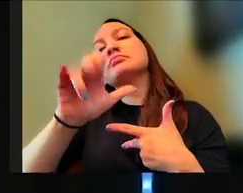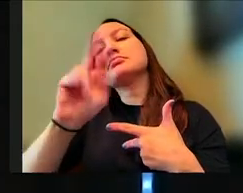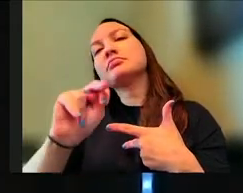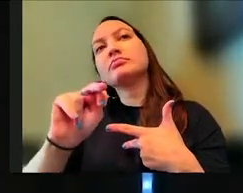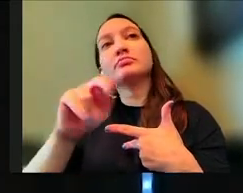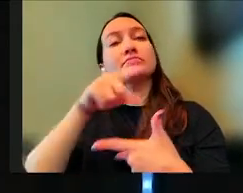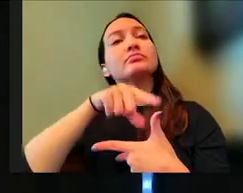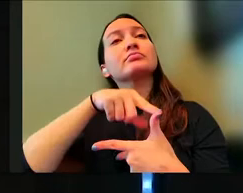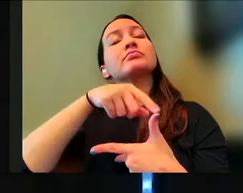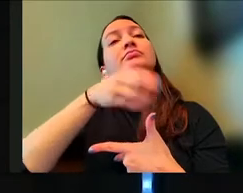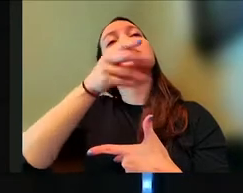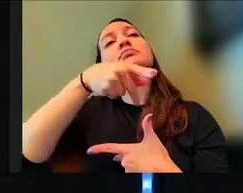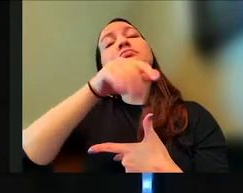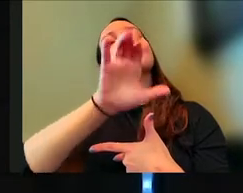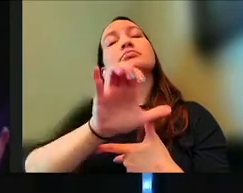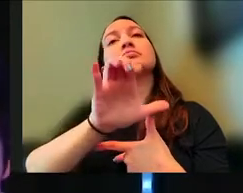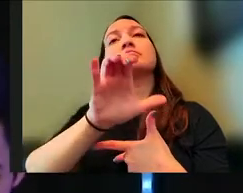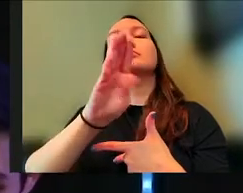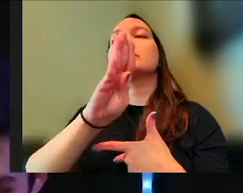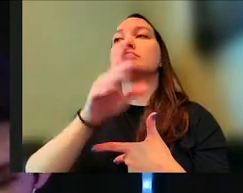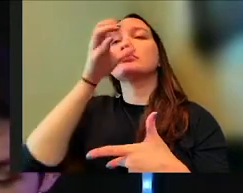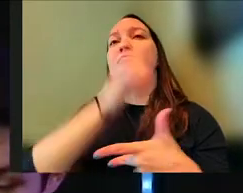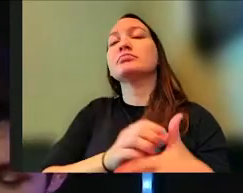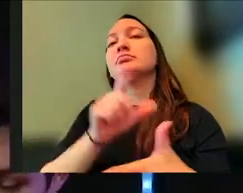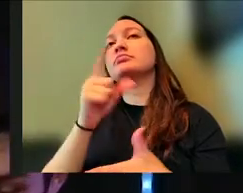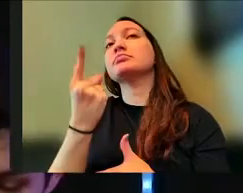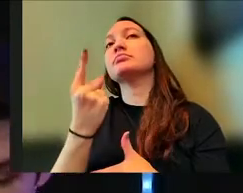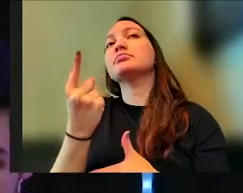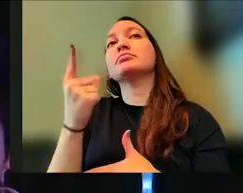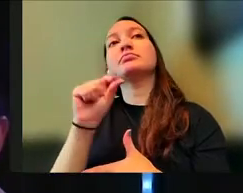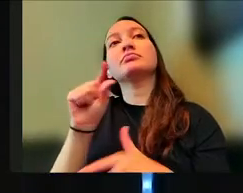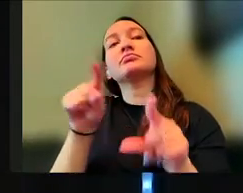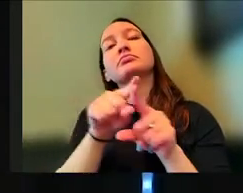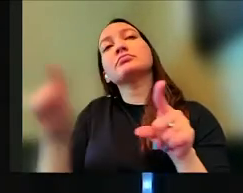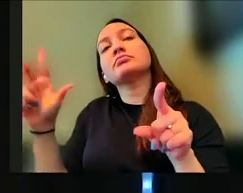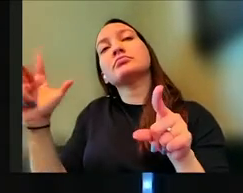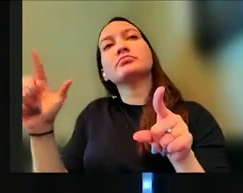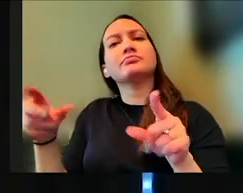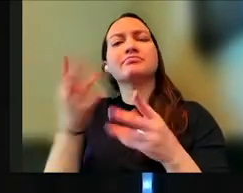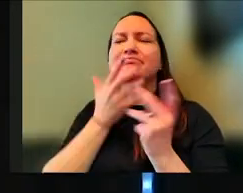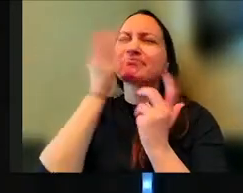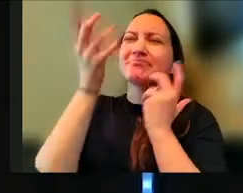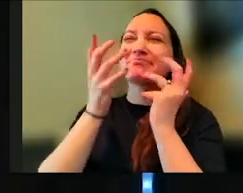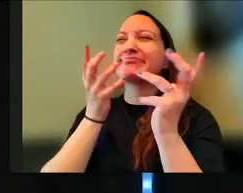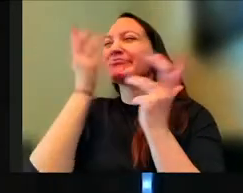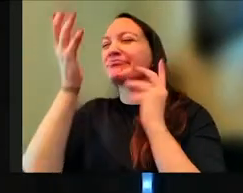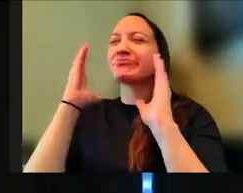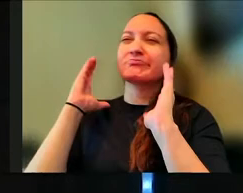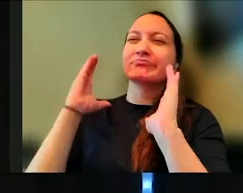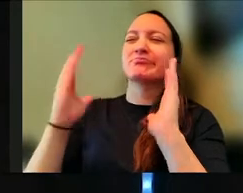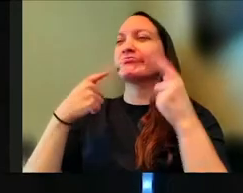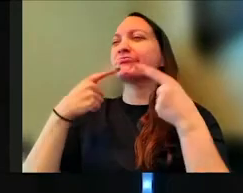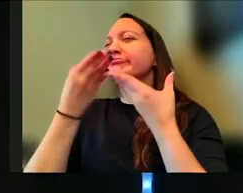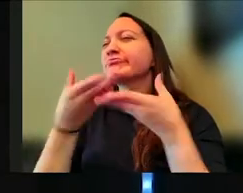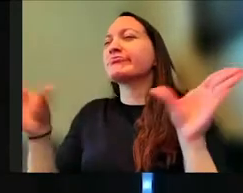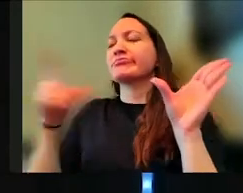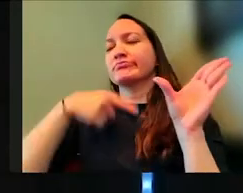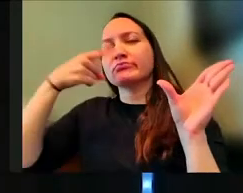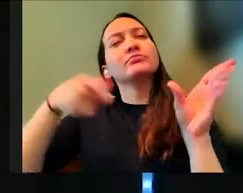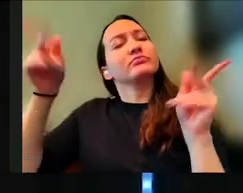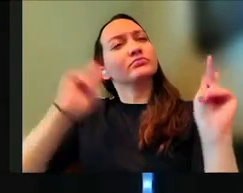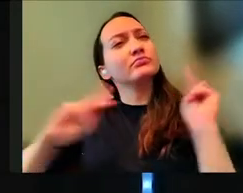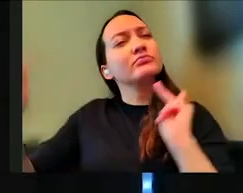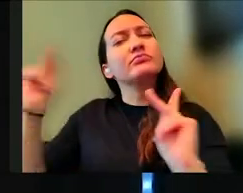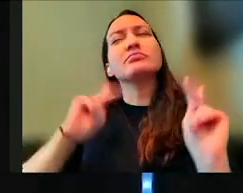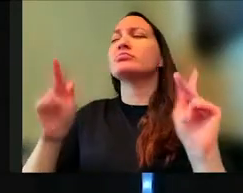Proverbs chapter 1 verses 20 through 23. It says, wisdom shouts in the streets. She cries out in the public square. She calls to the crowds